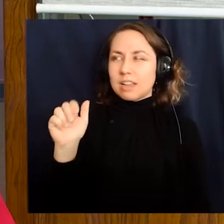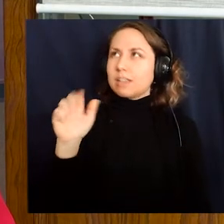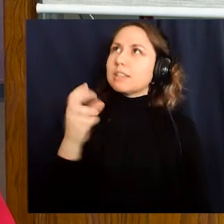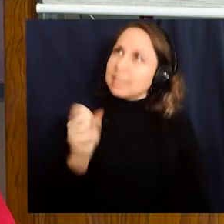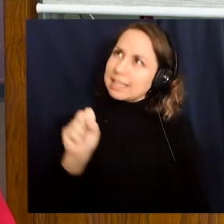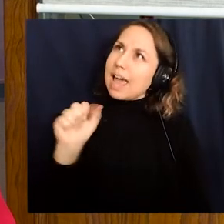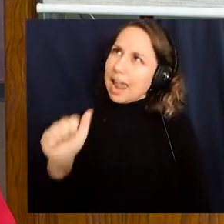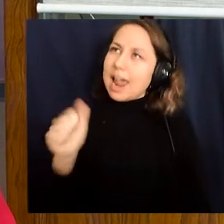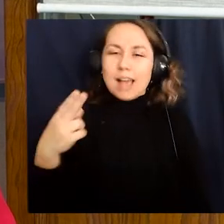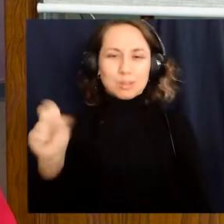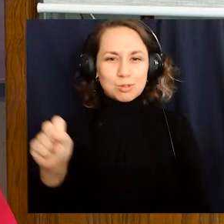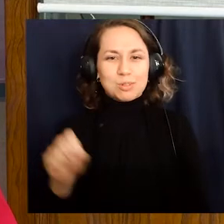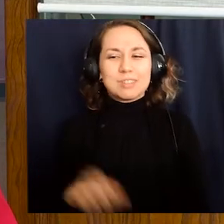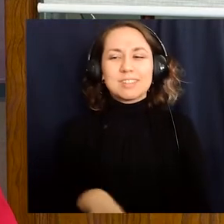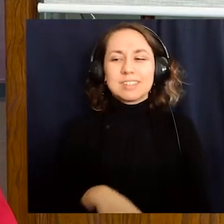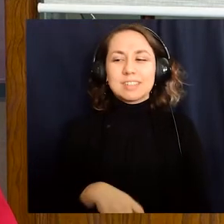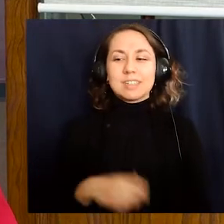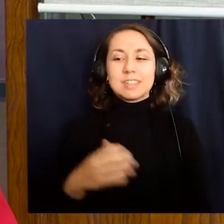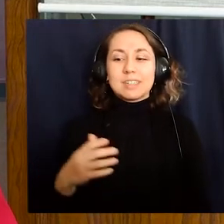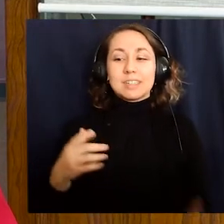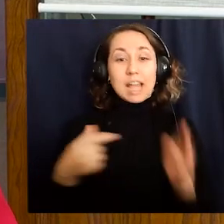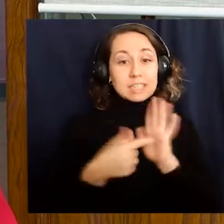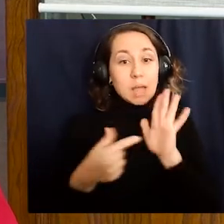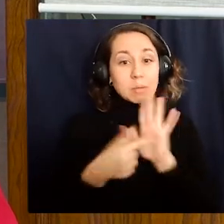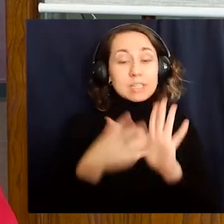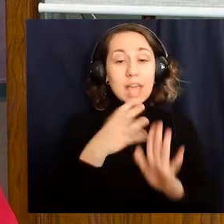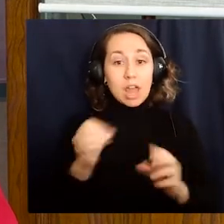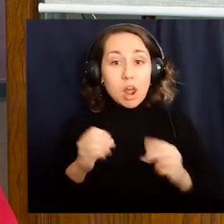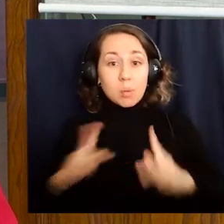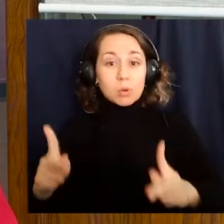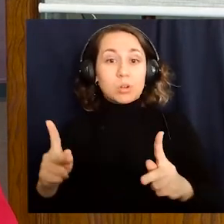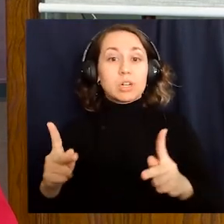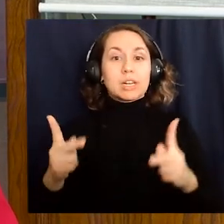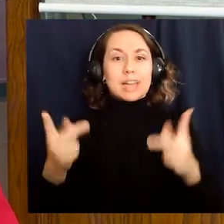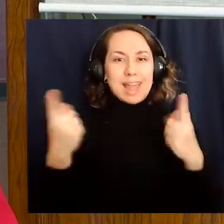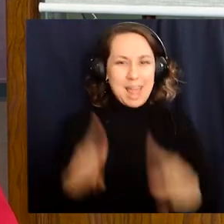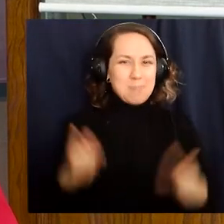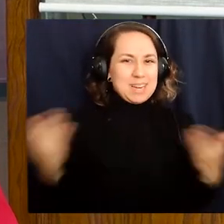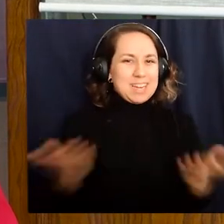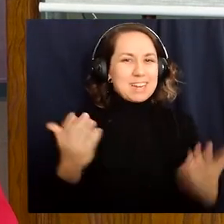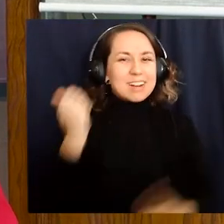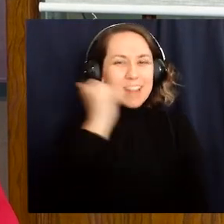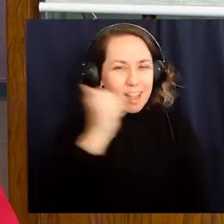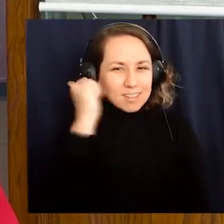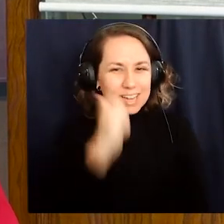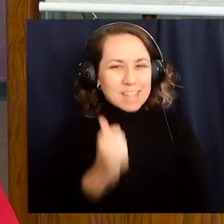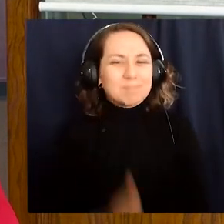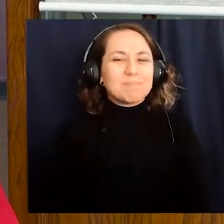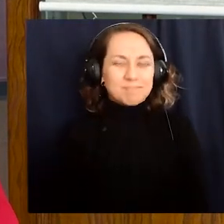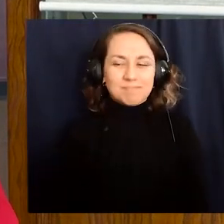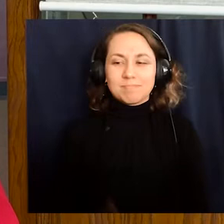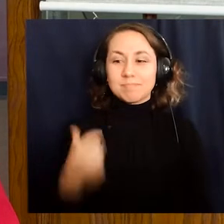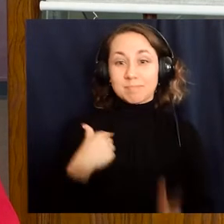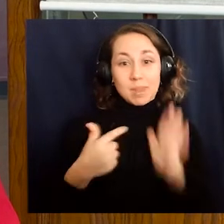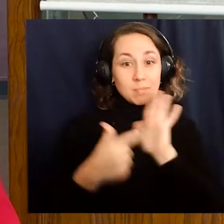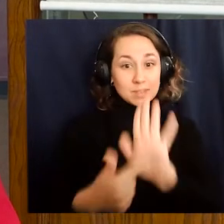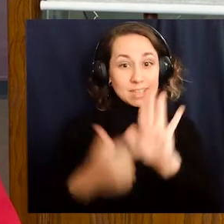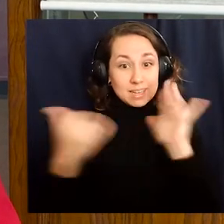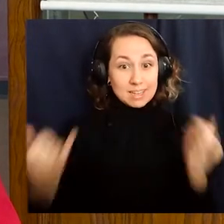Ana High School, where examples and opportunity exist on a daily basis.